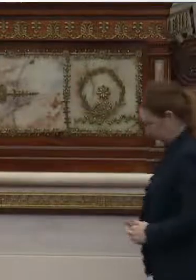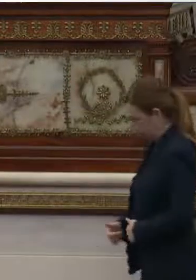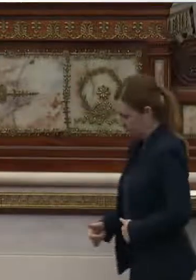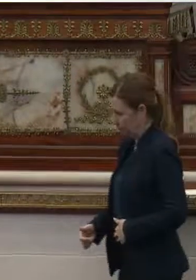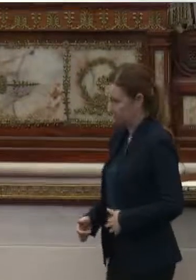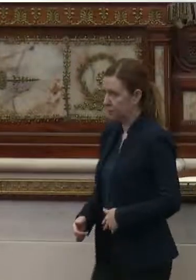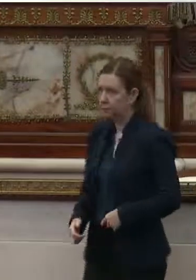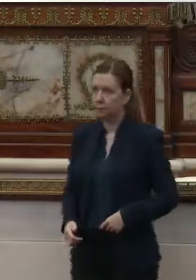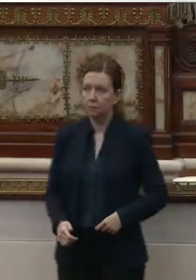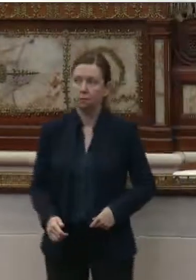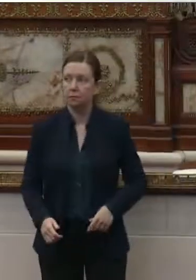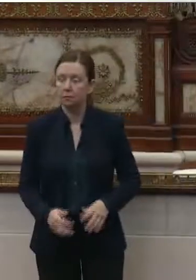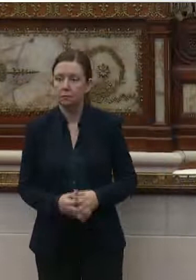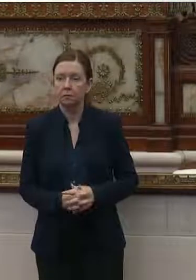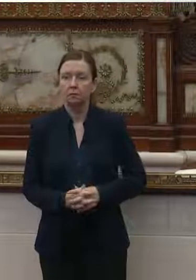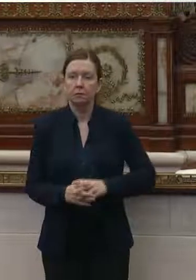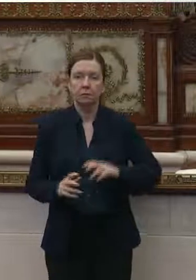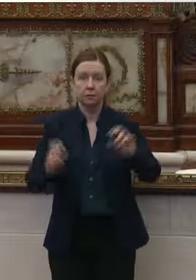Okay.